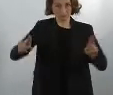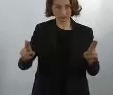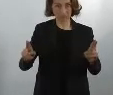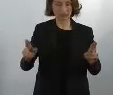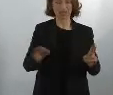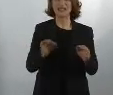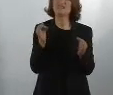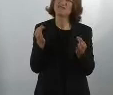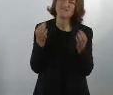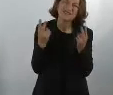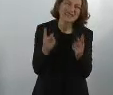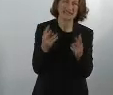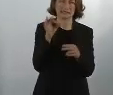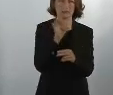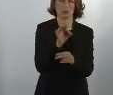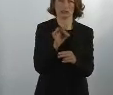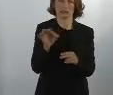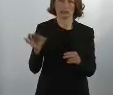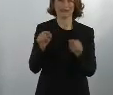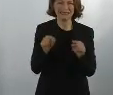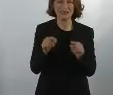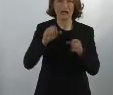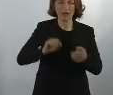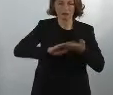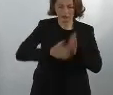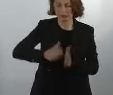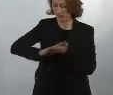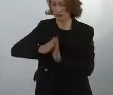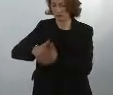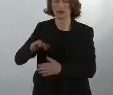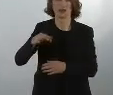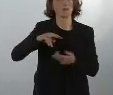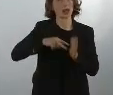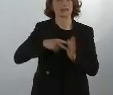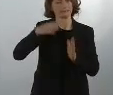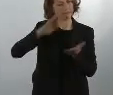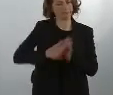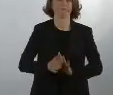we would at least find a political agreement on the most important issues.